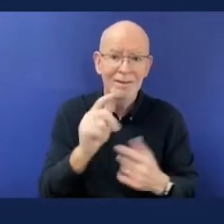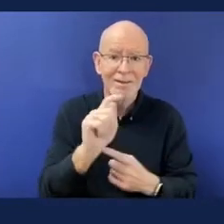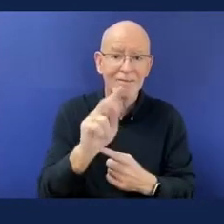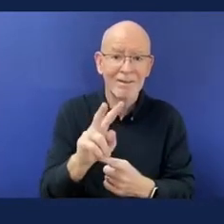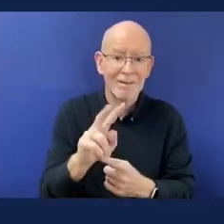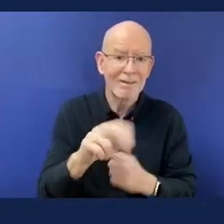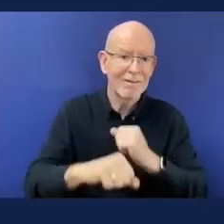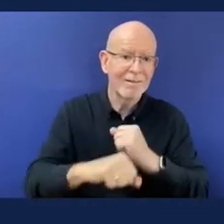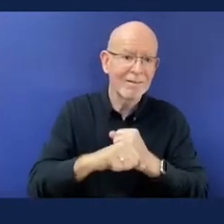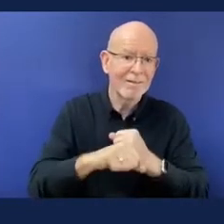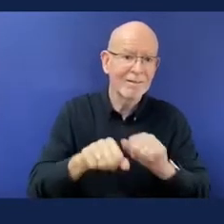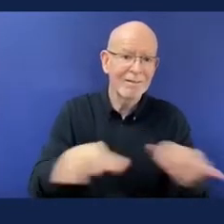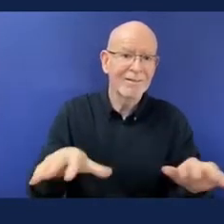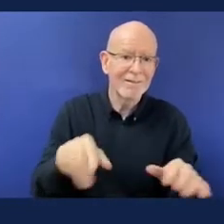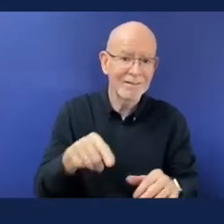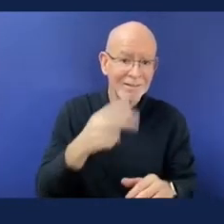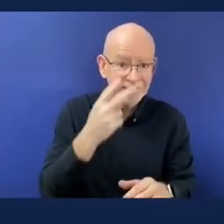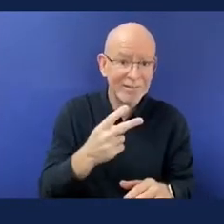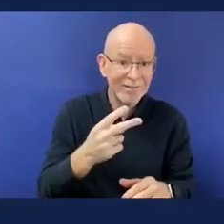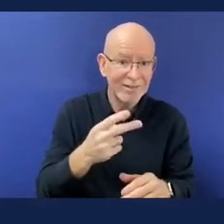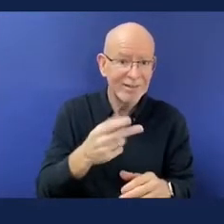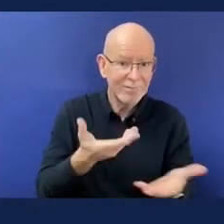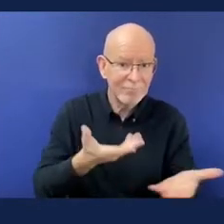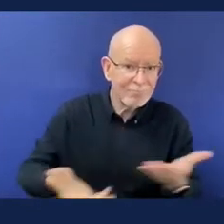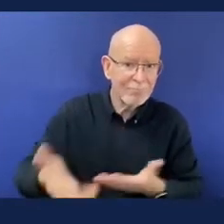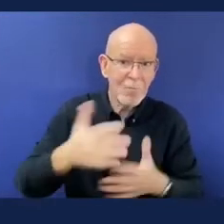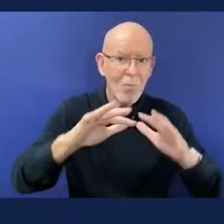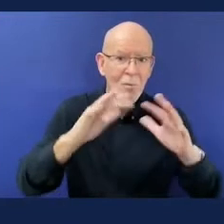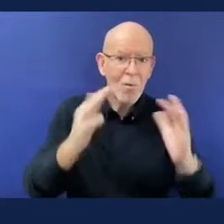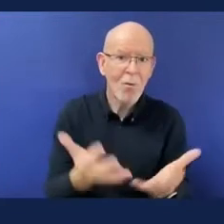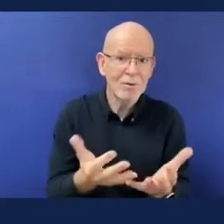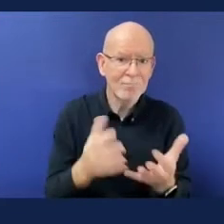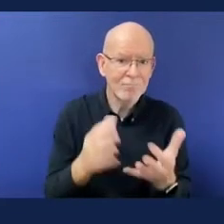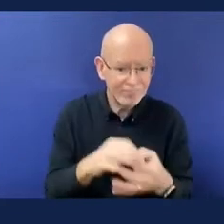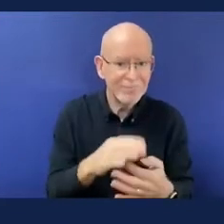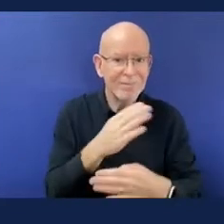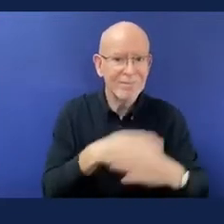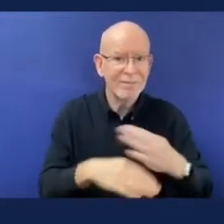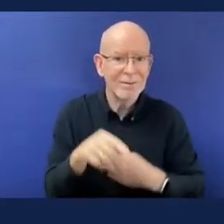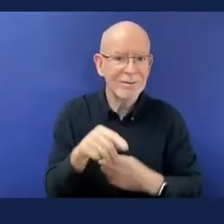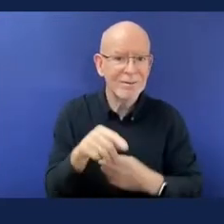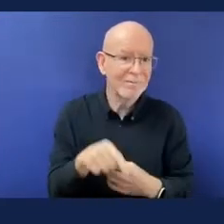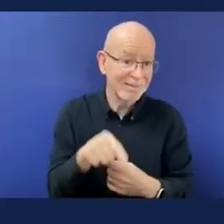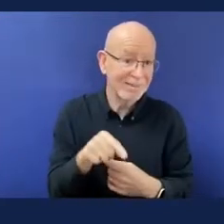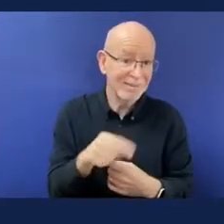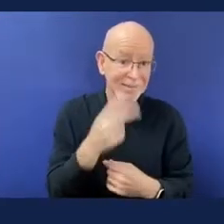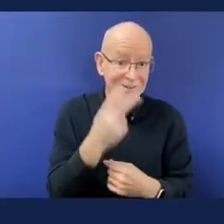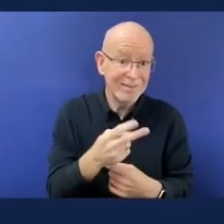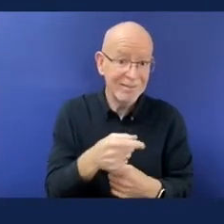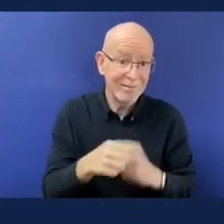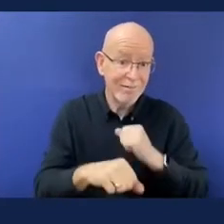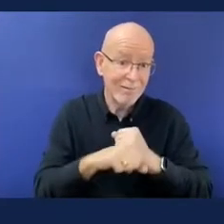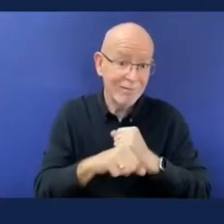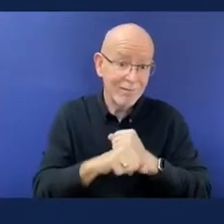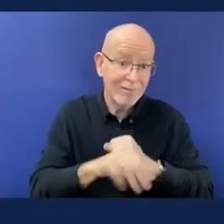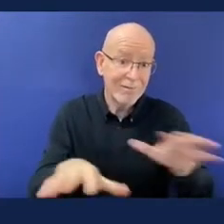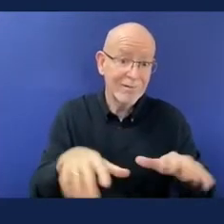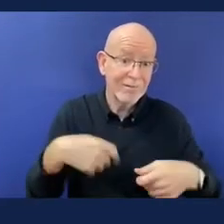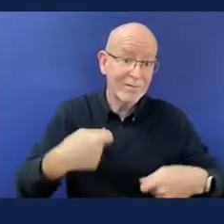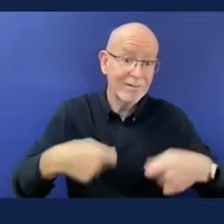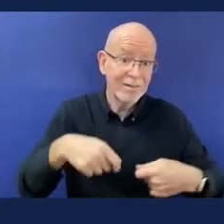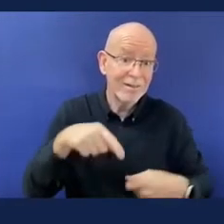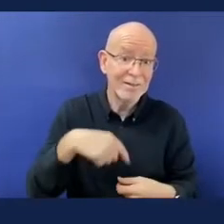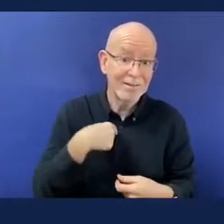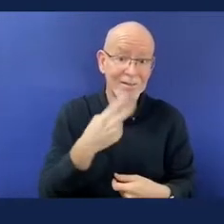other human being on this planet but unfortunately we're putting in place barriers that stop that so we created a a 90